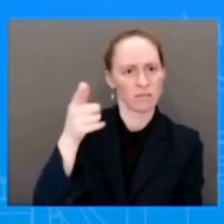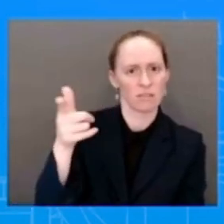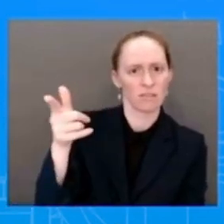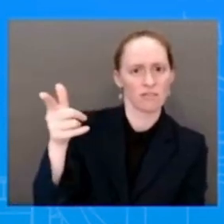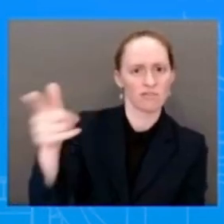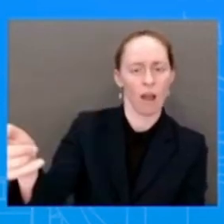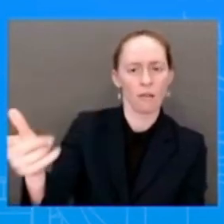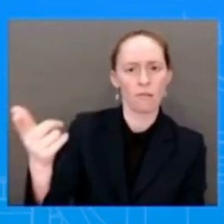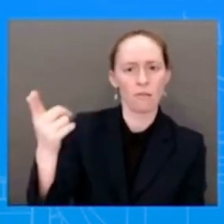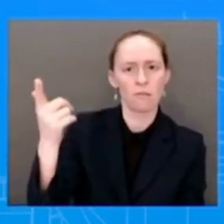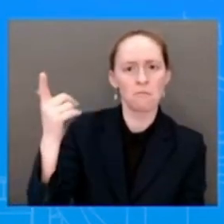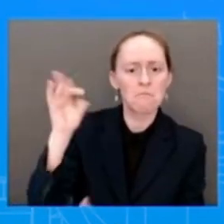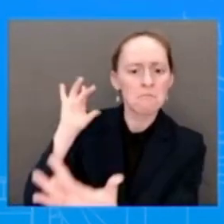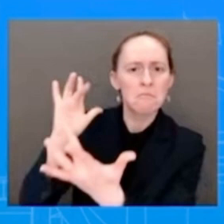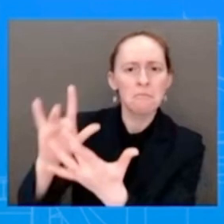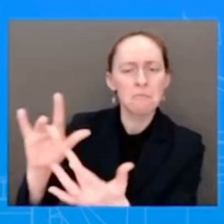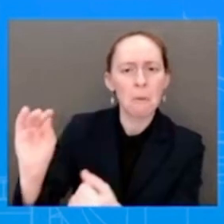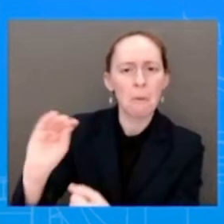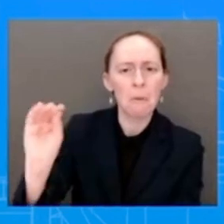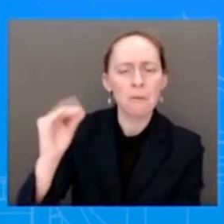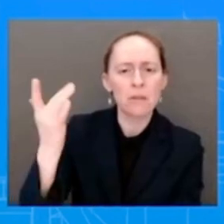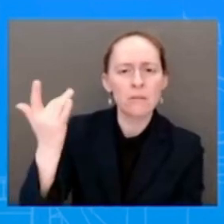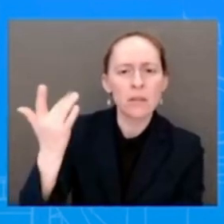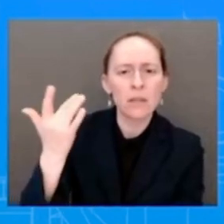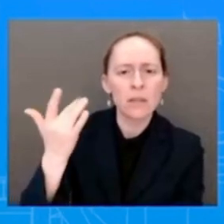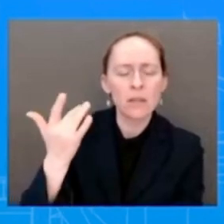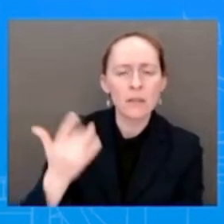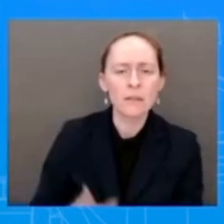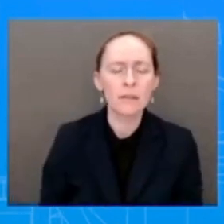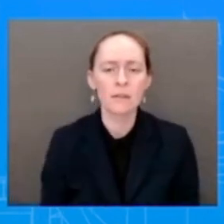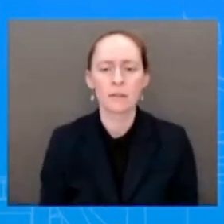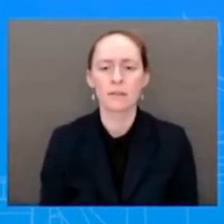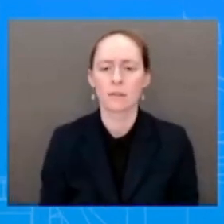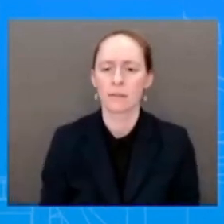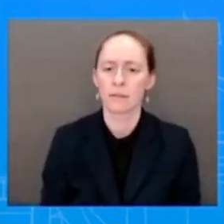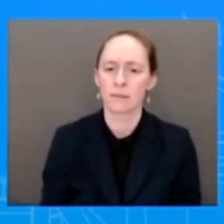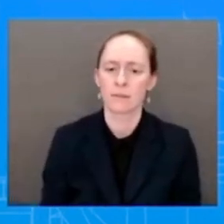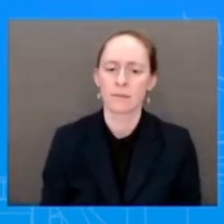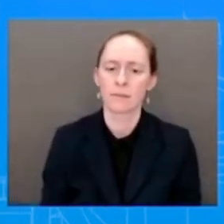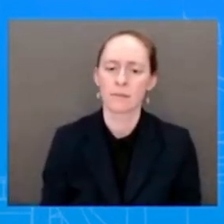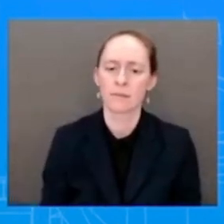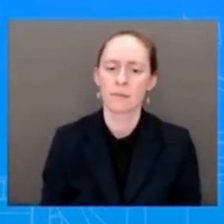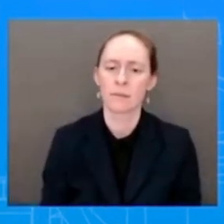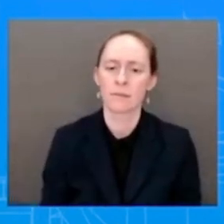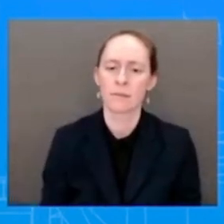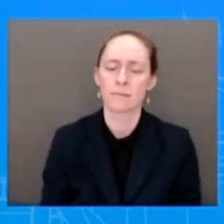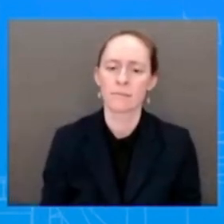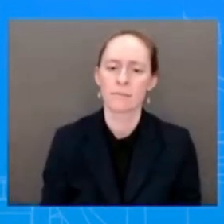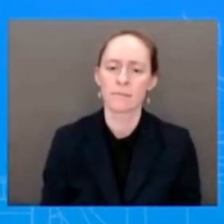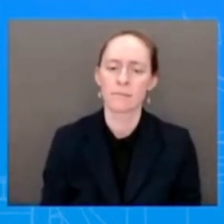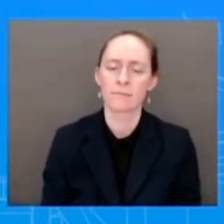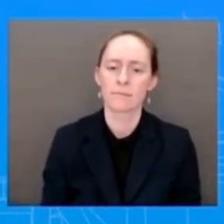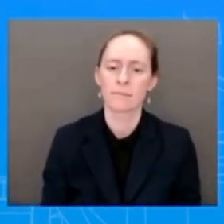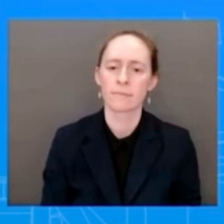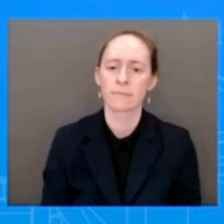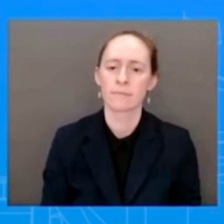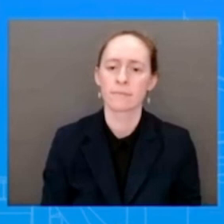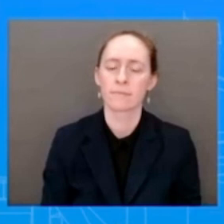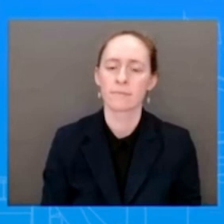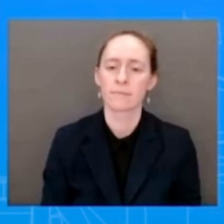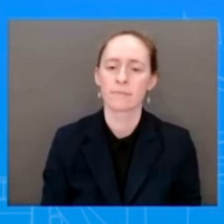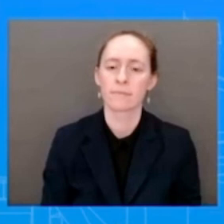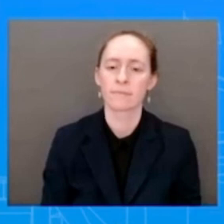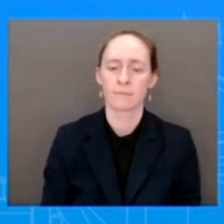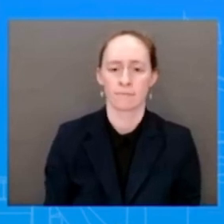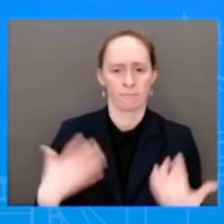you know, finished up his, is finishing up his two years, a 10-year and a four-year presidency thus